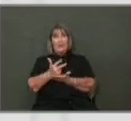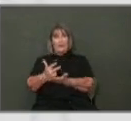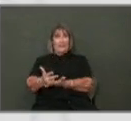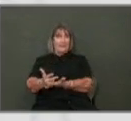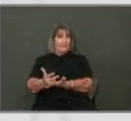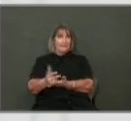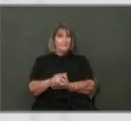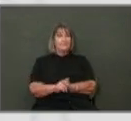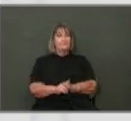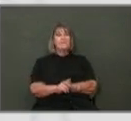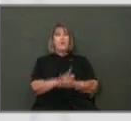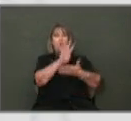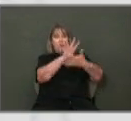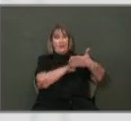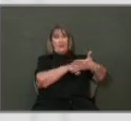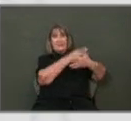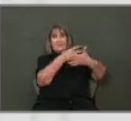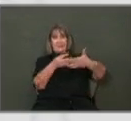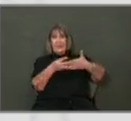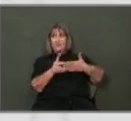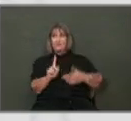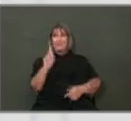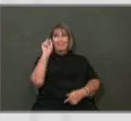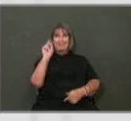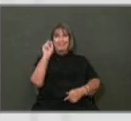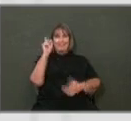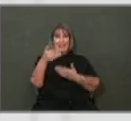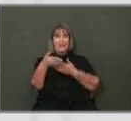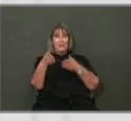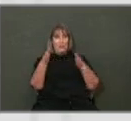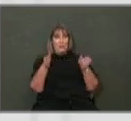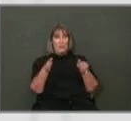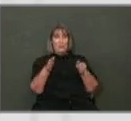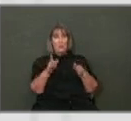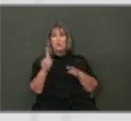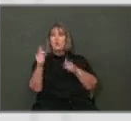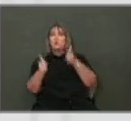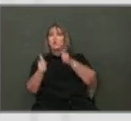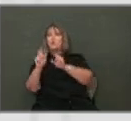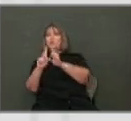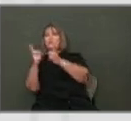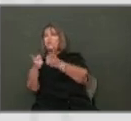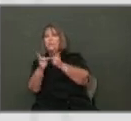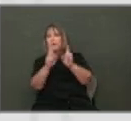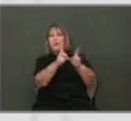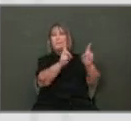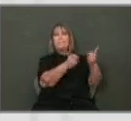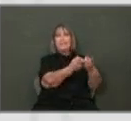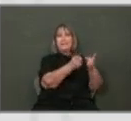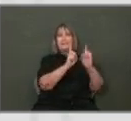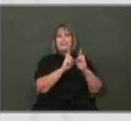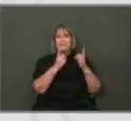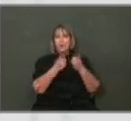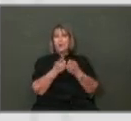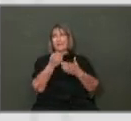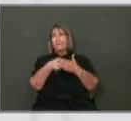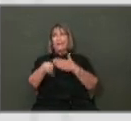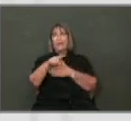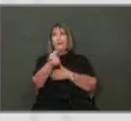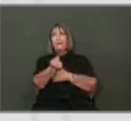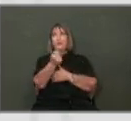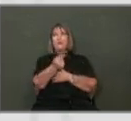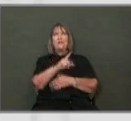We've got a schedule that here in the back of the room of when departments will be coming before council. Next Tuesday it will be